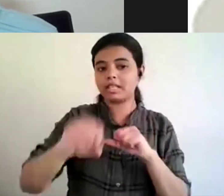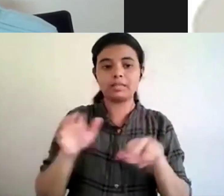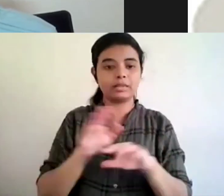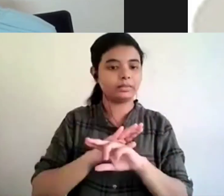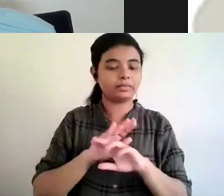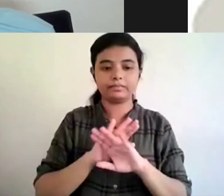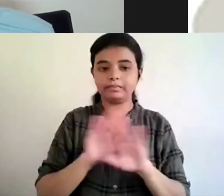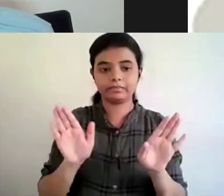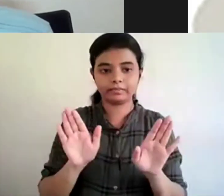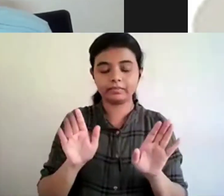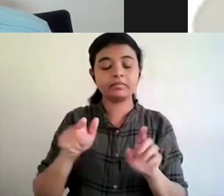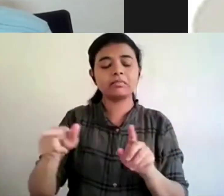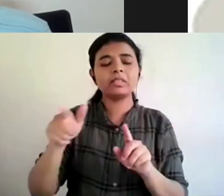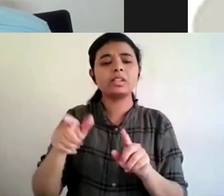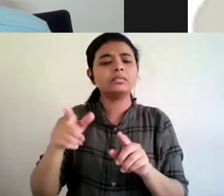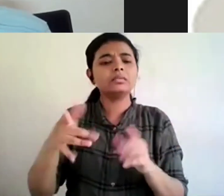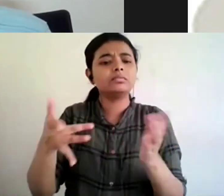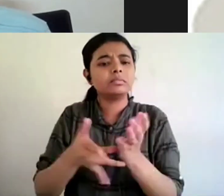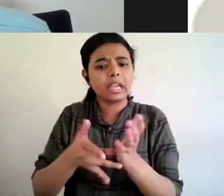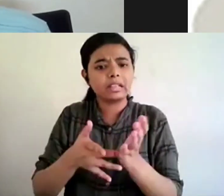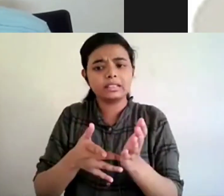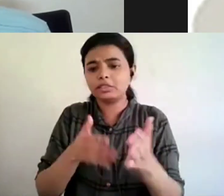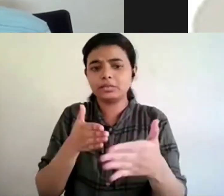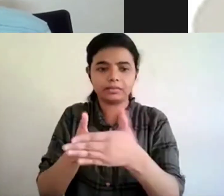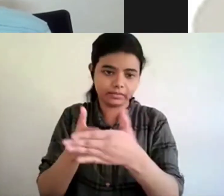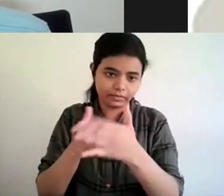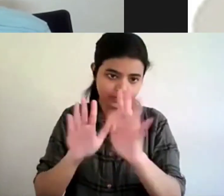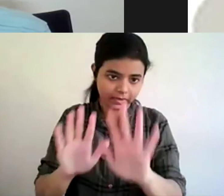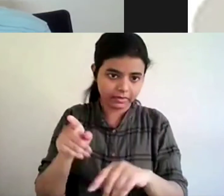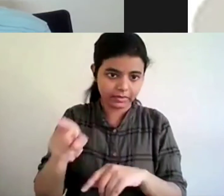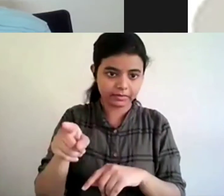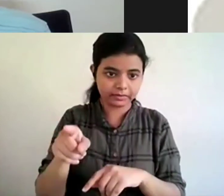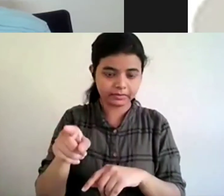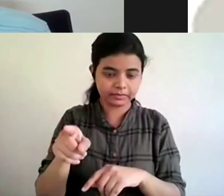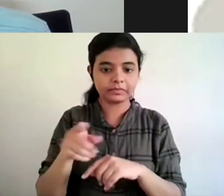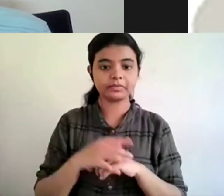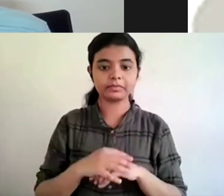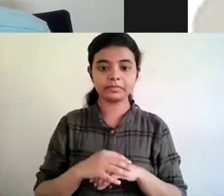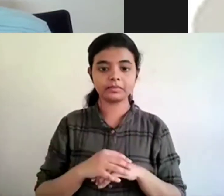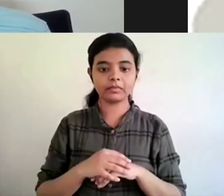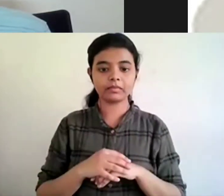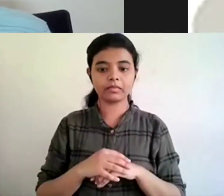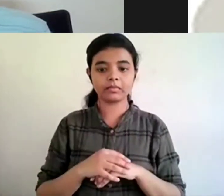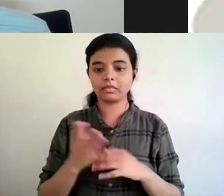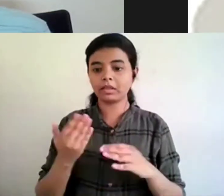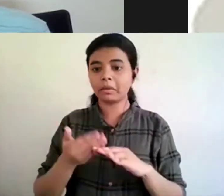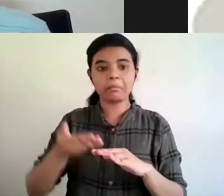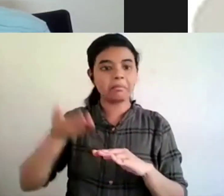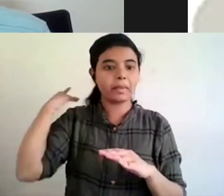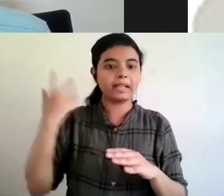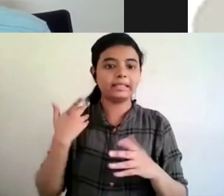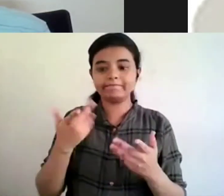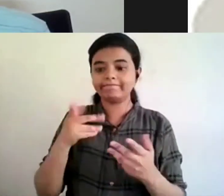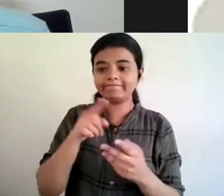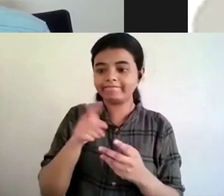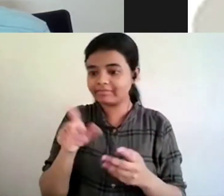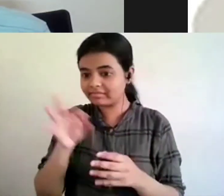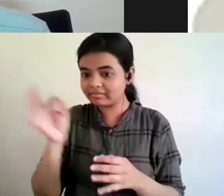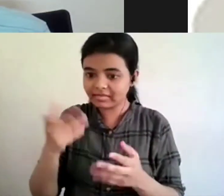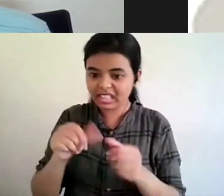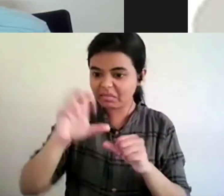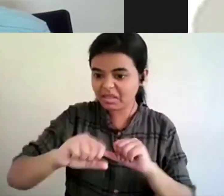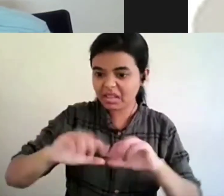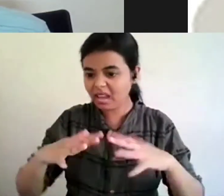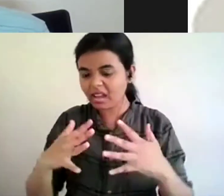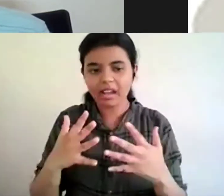they actually had technological gaps uh to be filled so earlier they did not have a choice to make it accessible